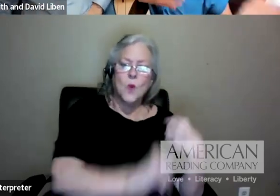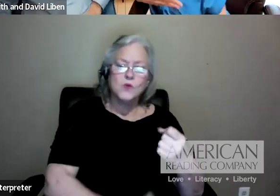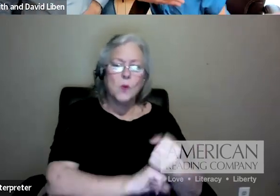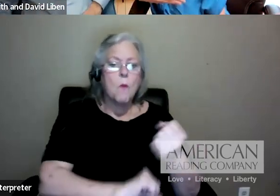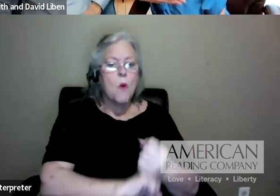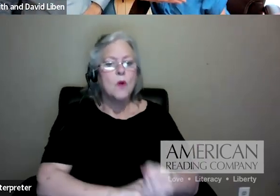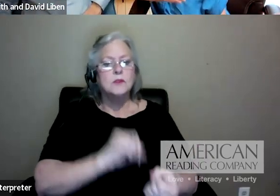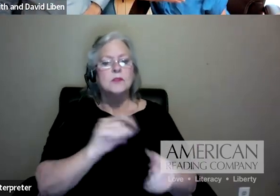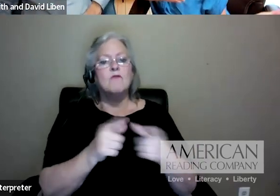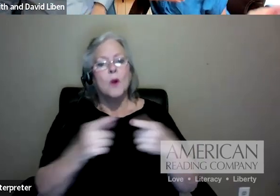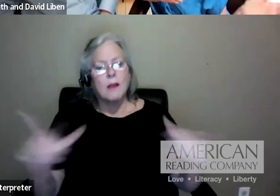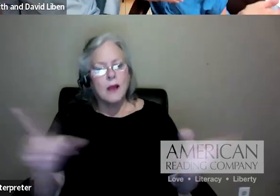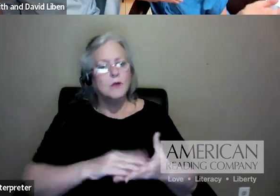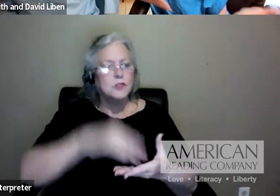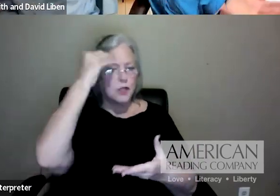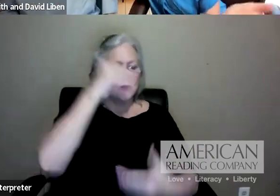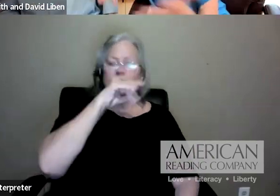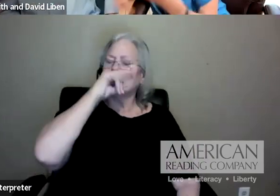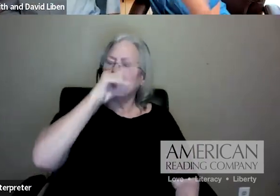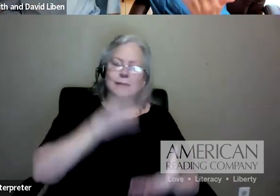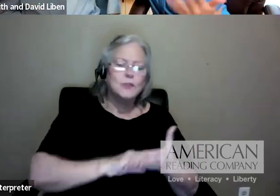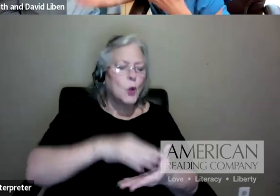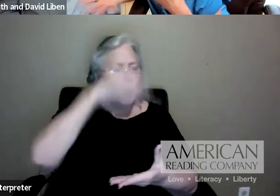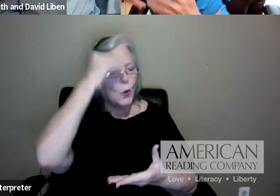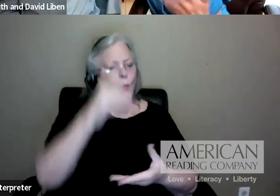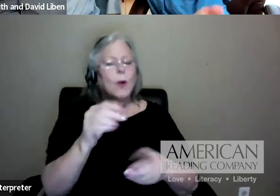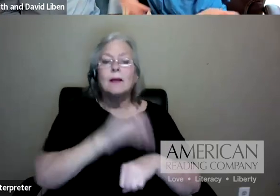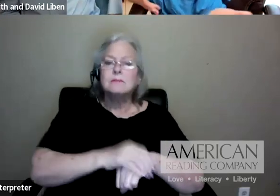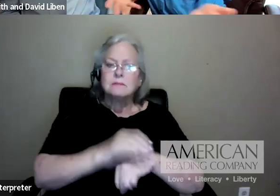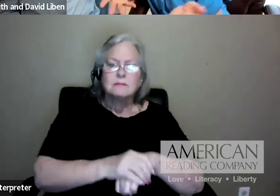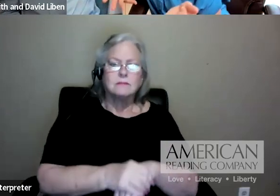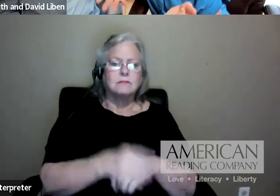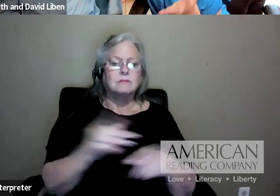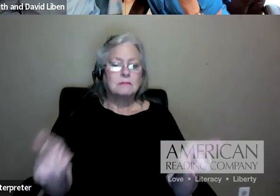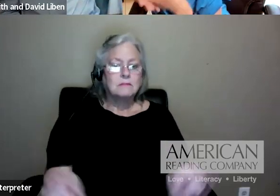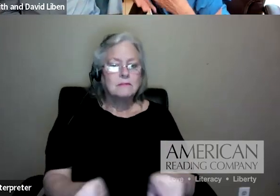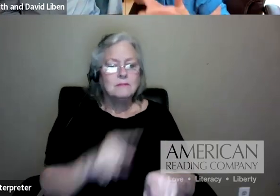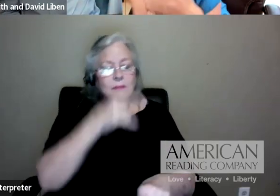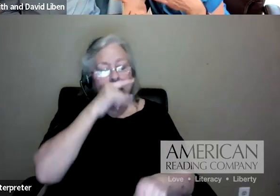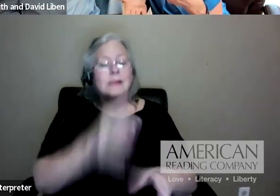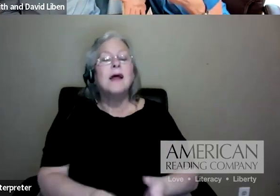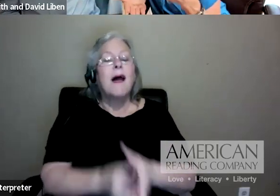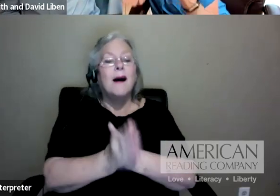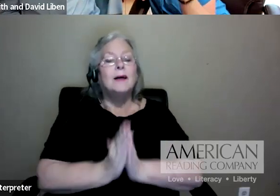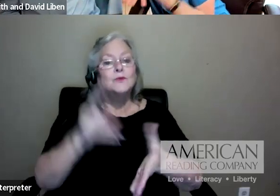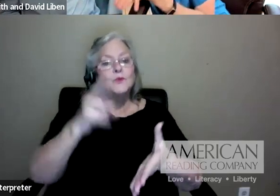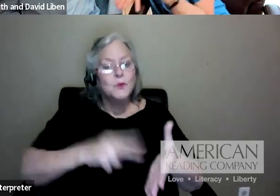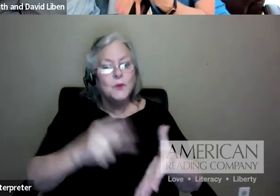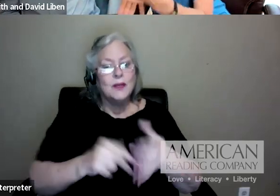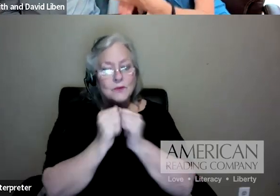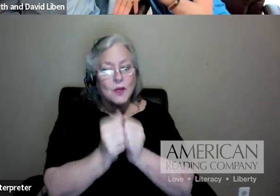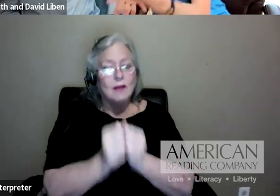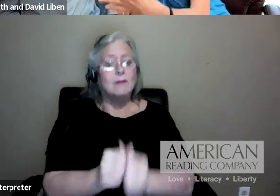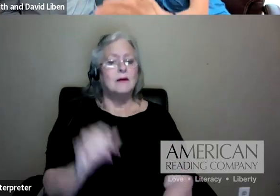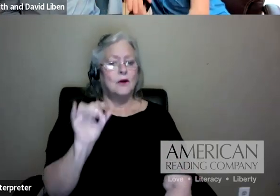and being asked to learn to read simultaneously for kids that are not on grade level yet. that's, we believe,